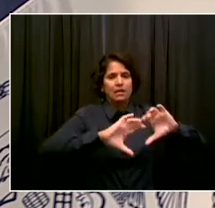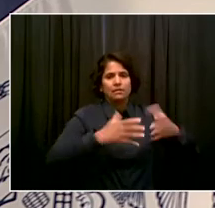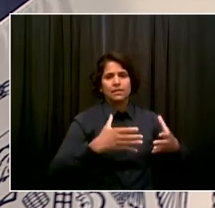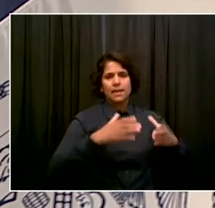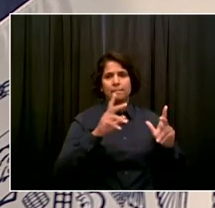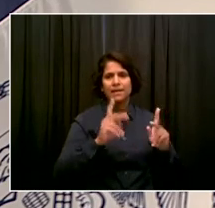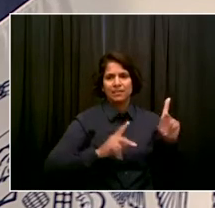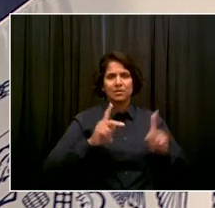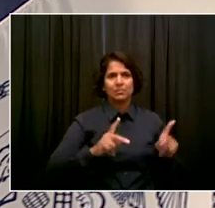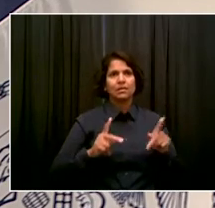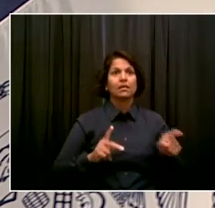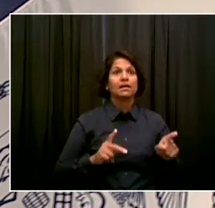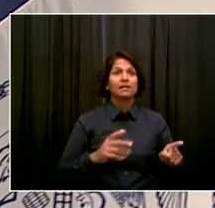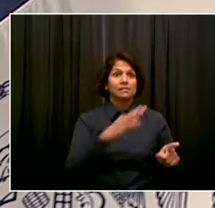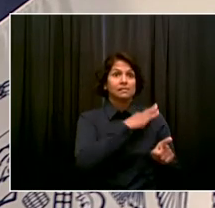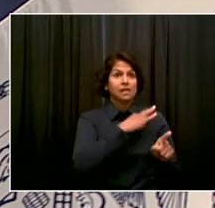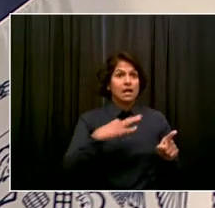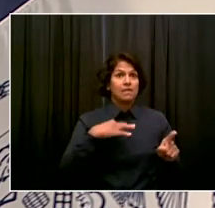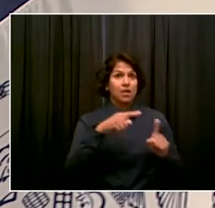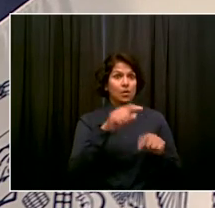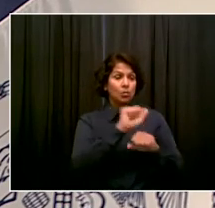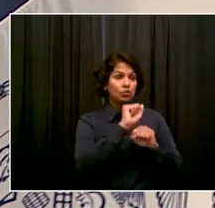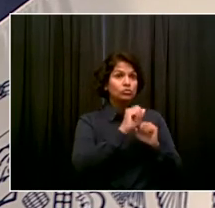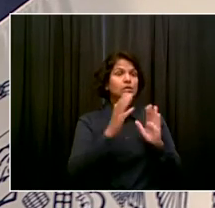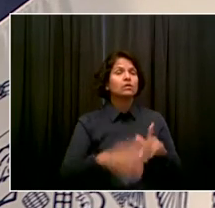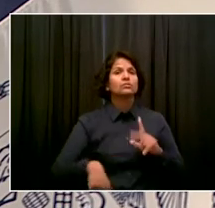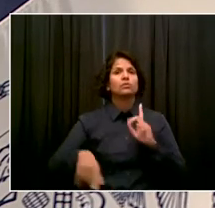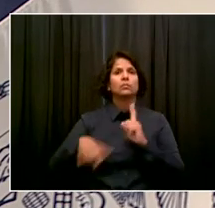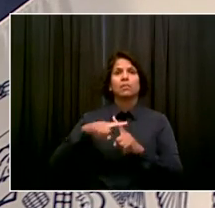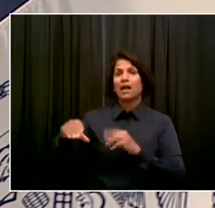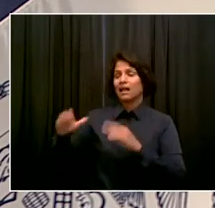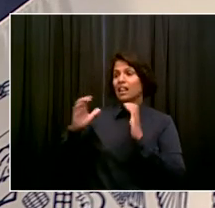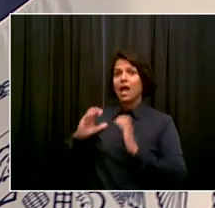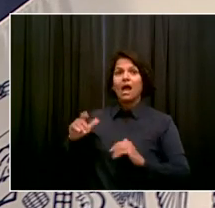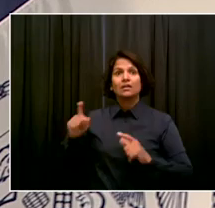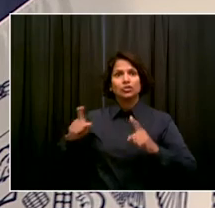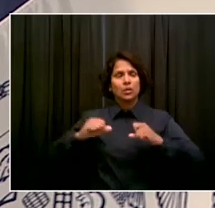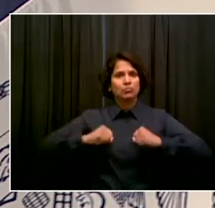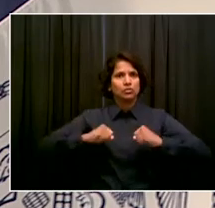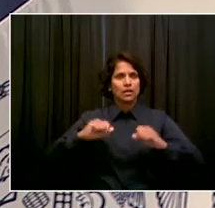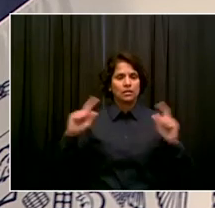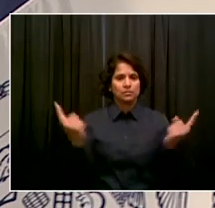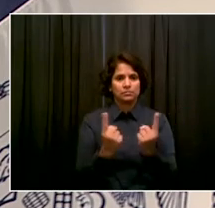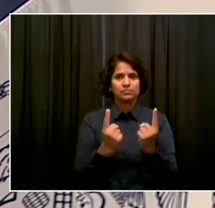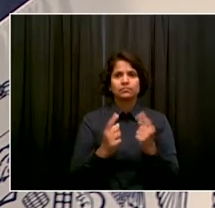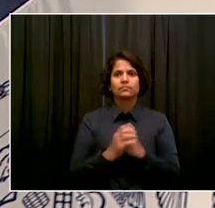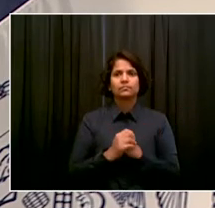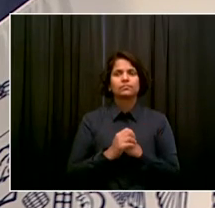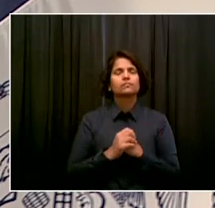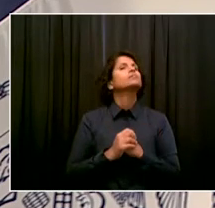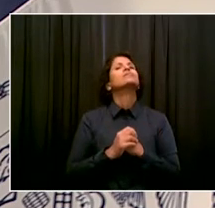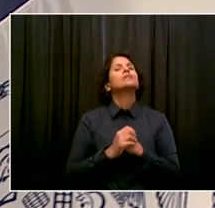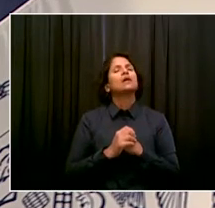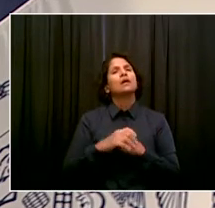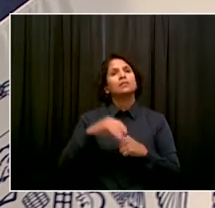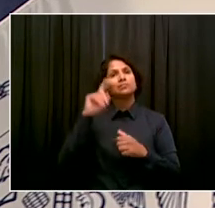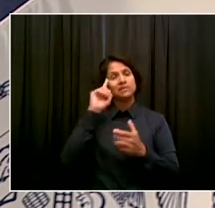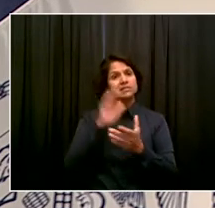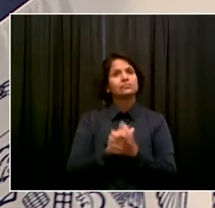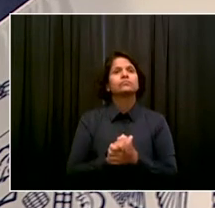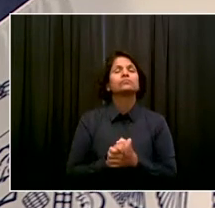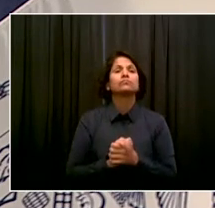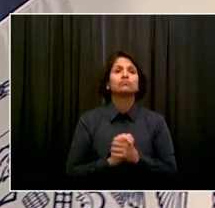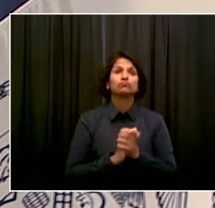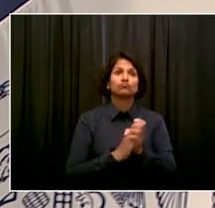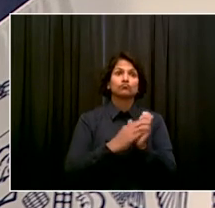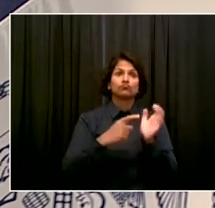the customers alike. What I really believe, Lisa, is that this will inspire people to get vaccinated. This is what we've